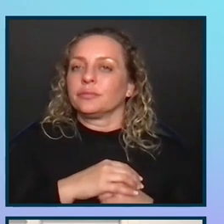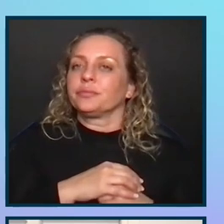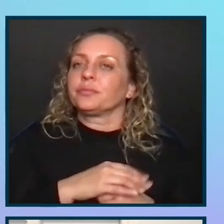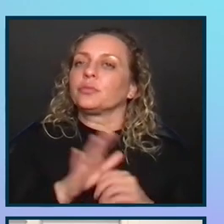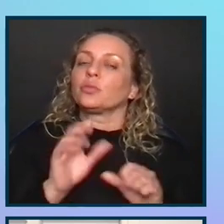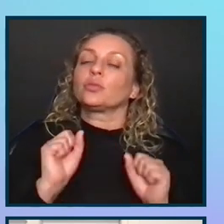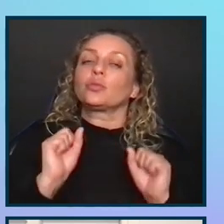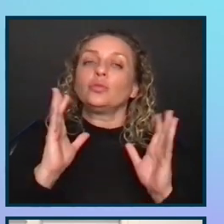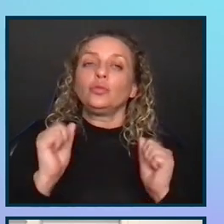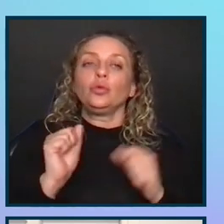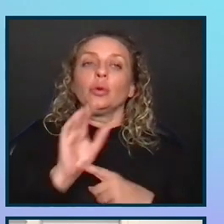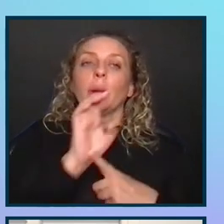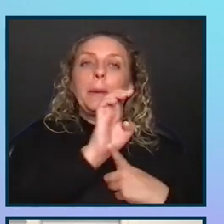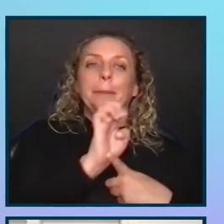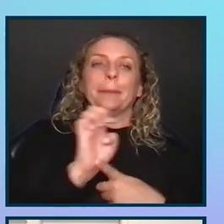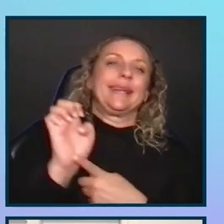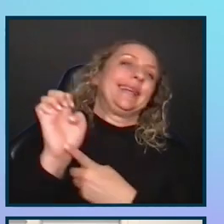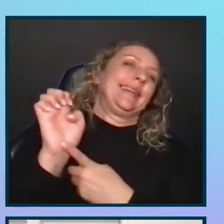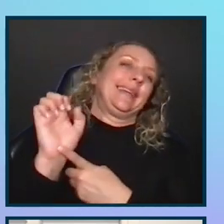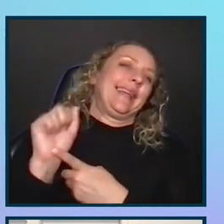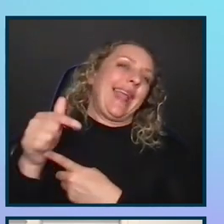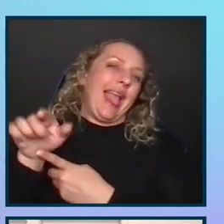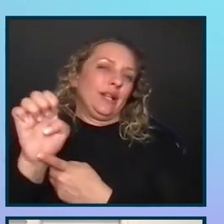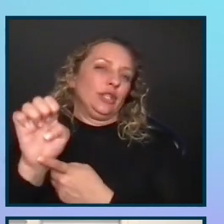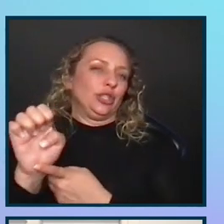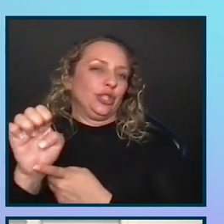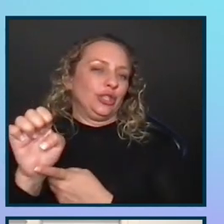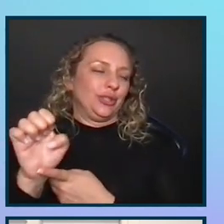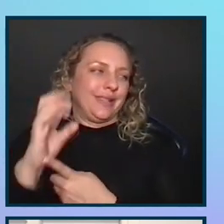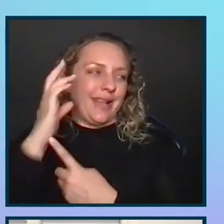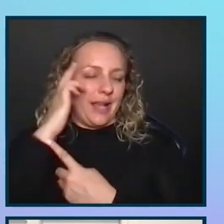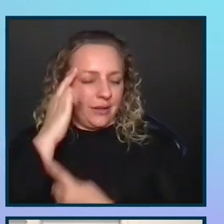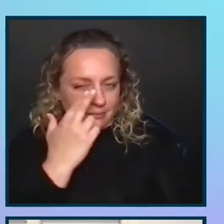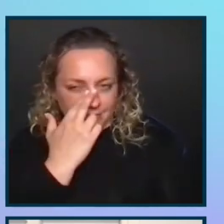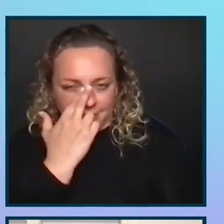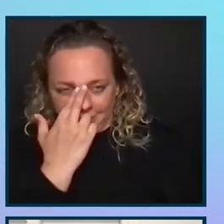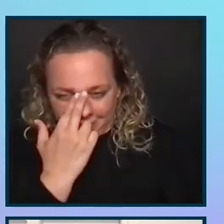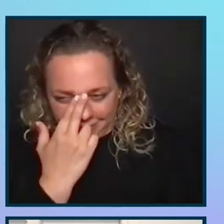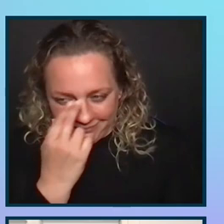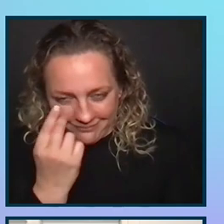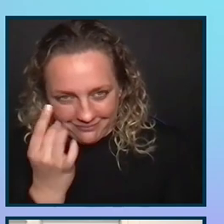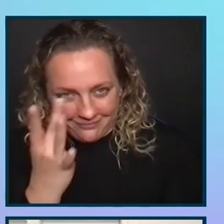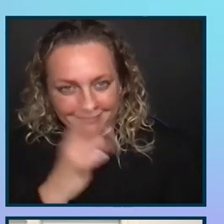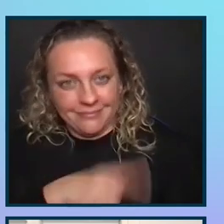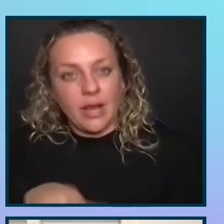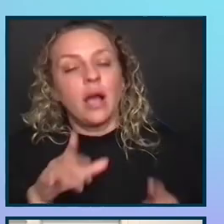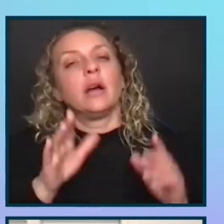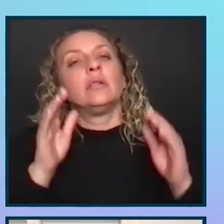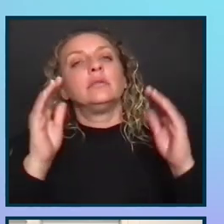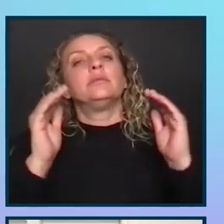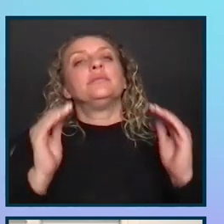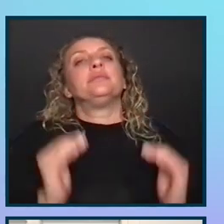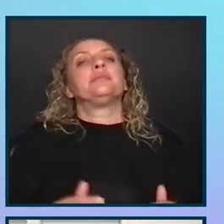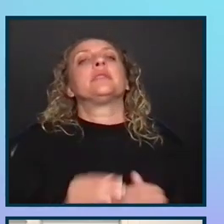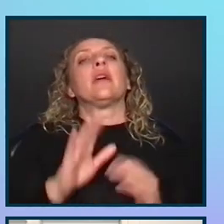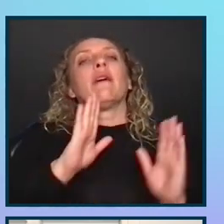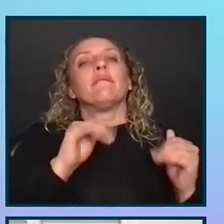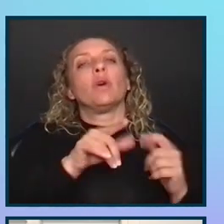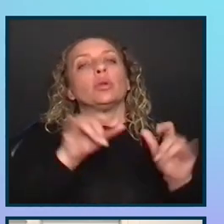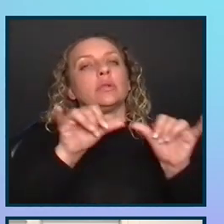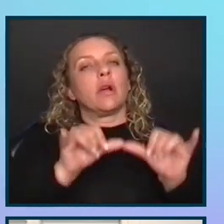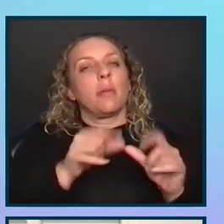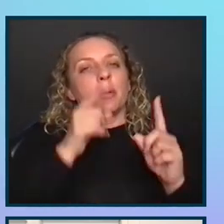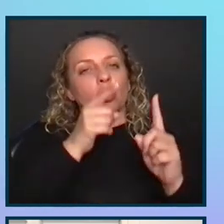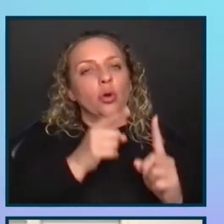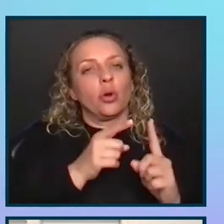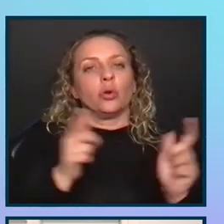So be agile, corny, B-E-E. Focus on the common goal, work in small independent maneuvers,